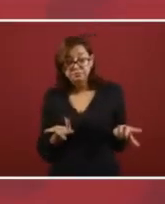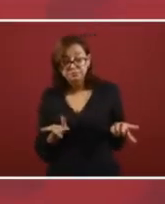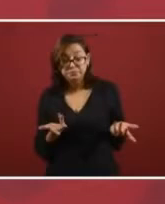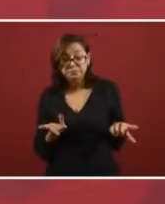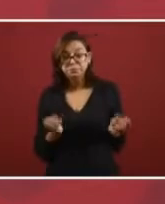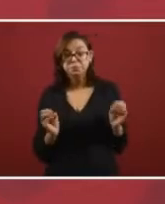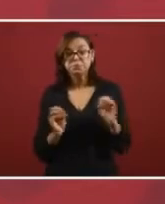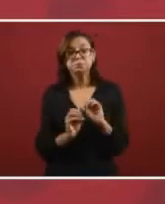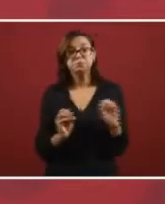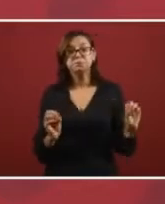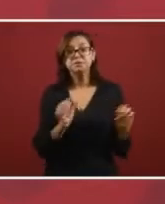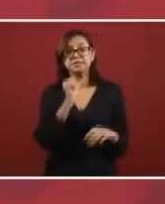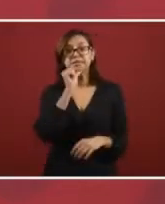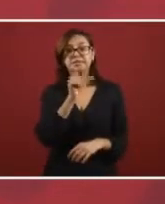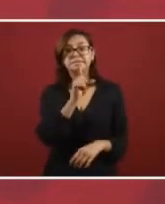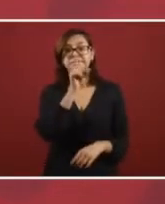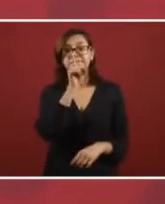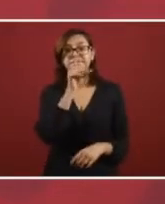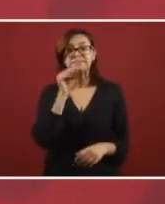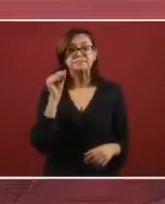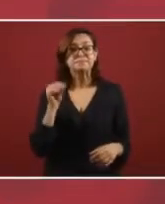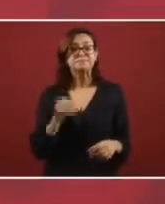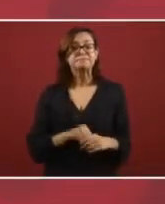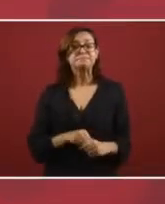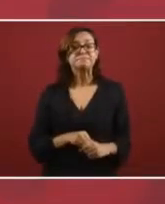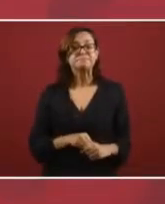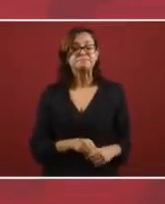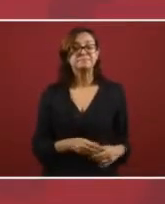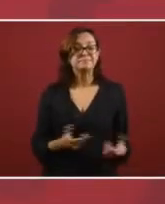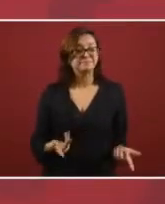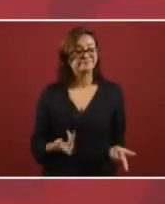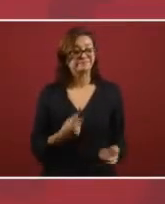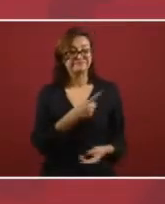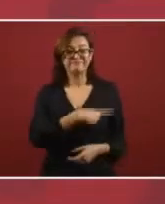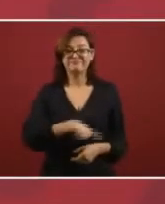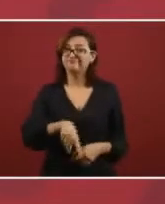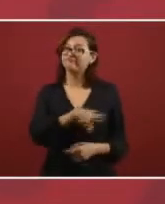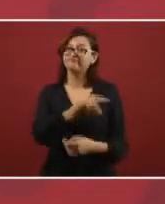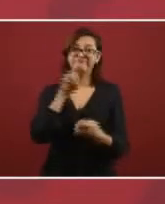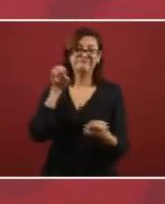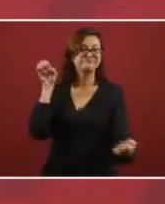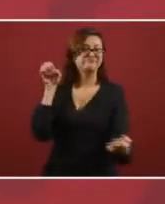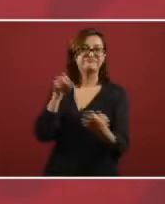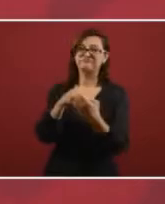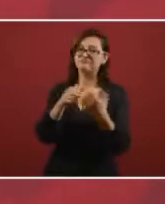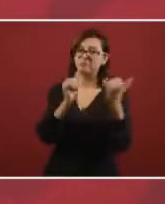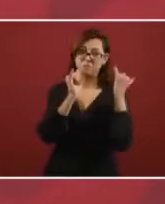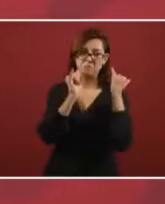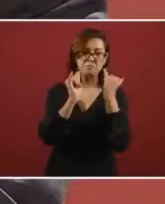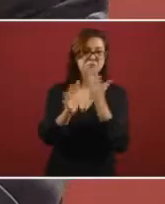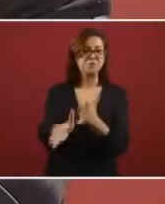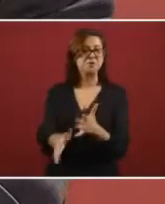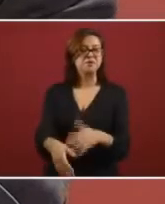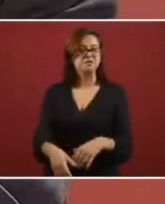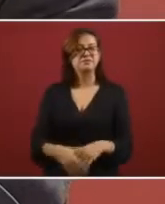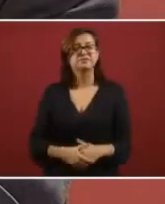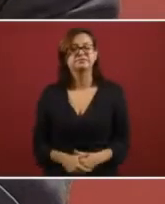regarding regarding that lie and misappropriation